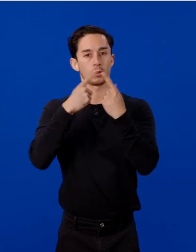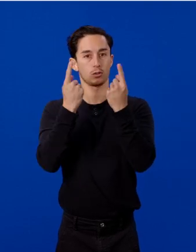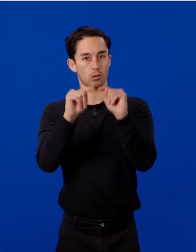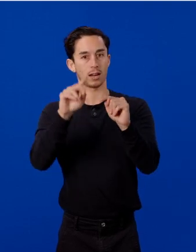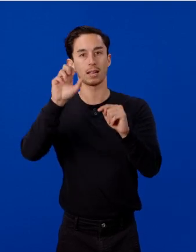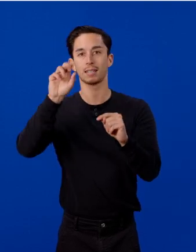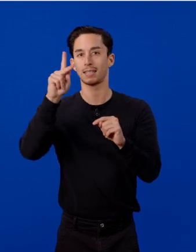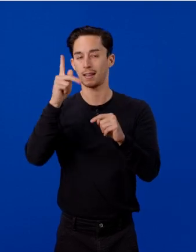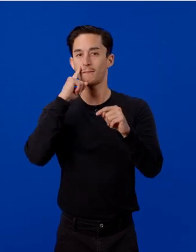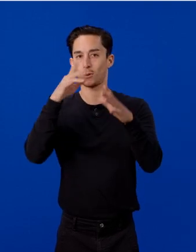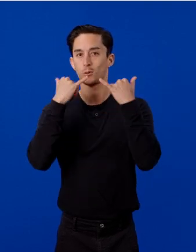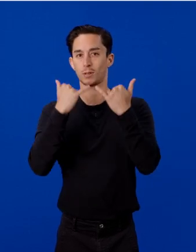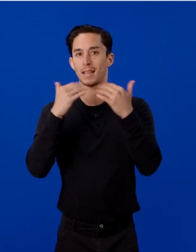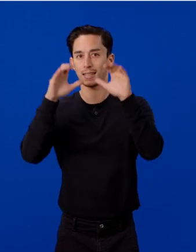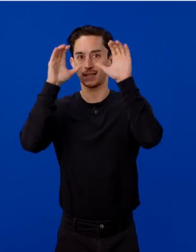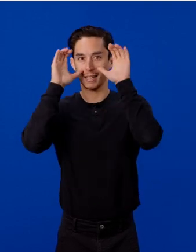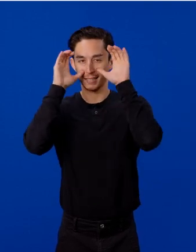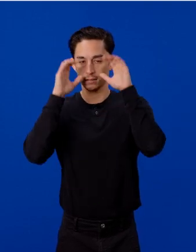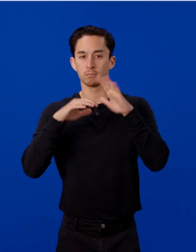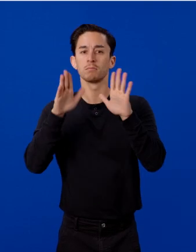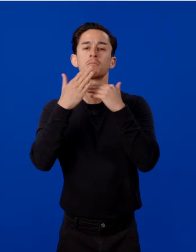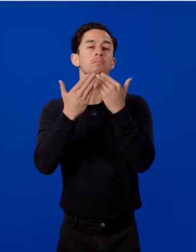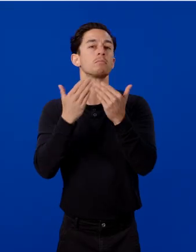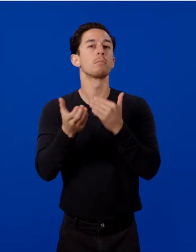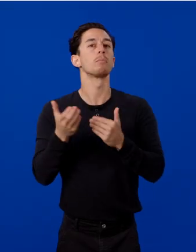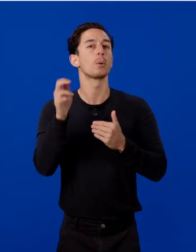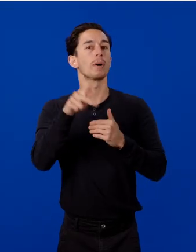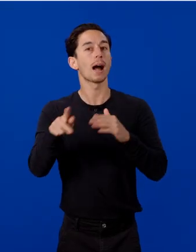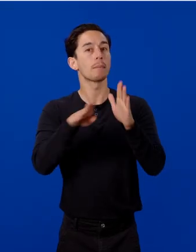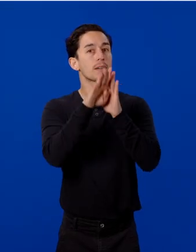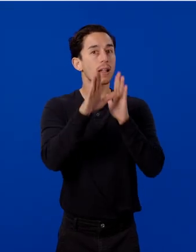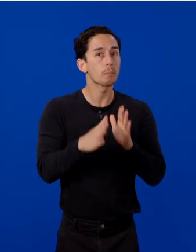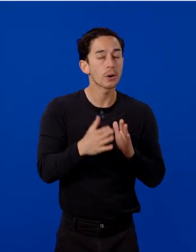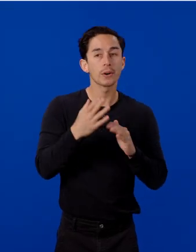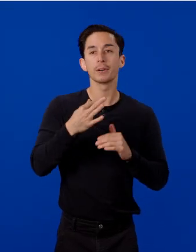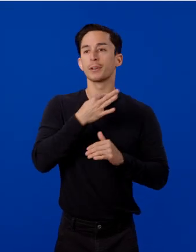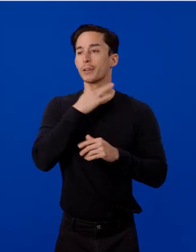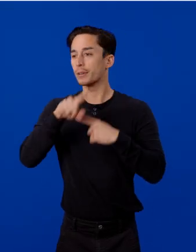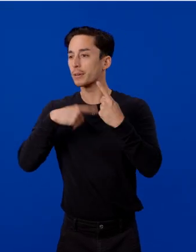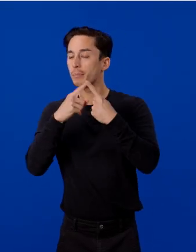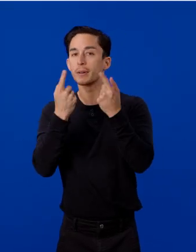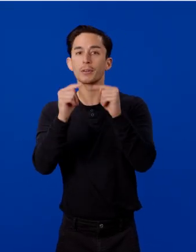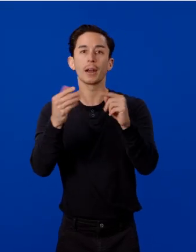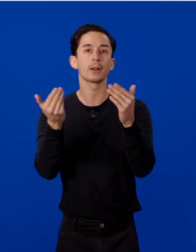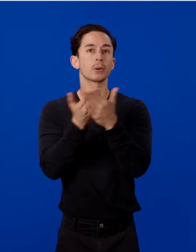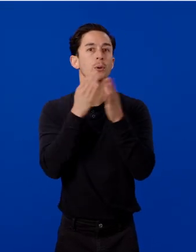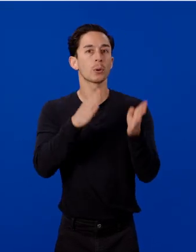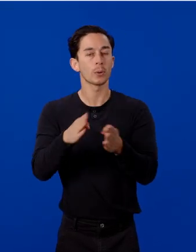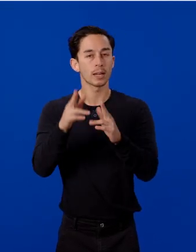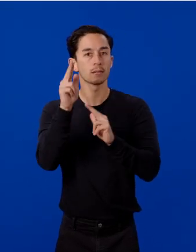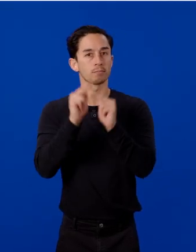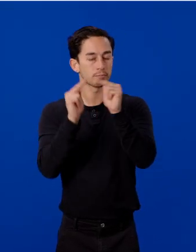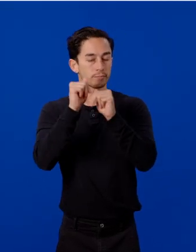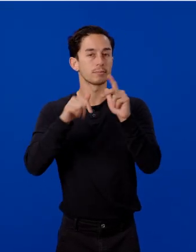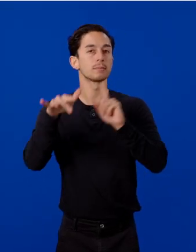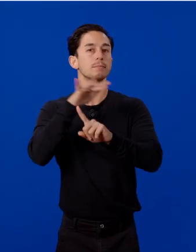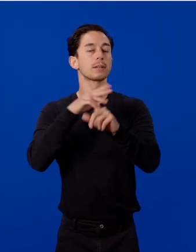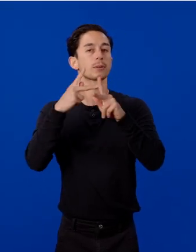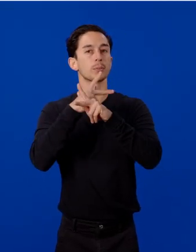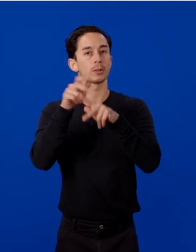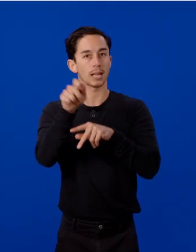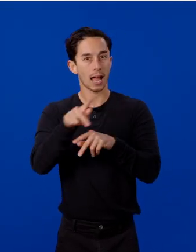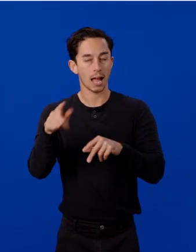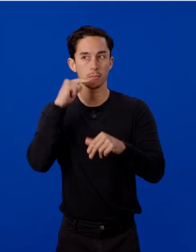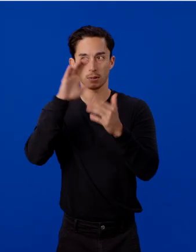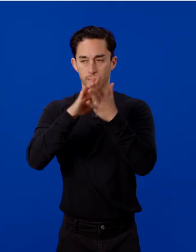today's headsets. Whether you're a mobile app developer, or curious about trying a new way to build Special Computing apps, I believe now is the